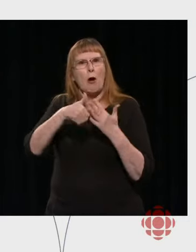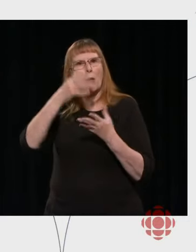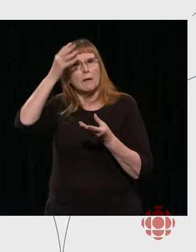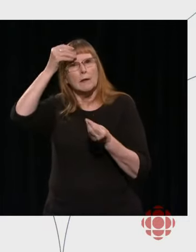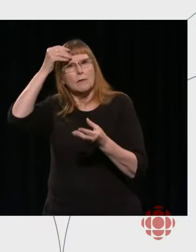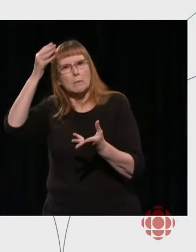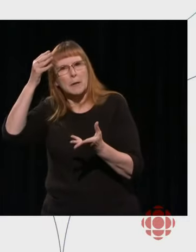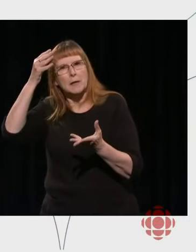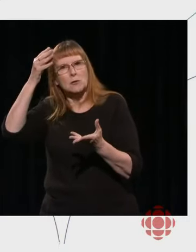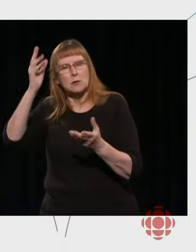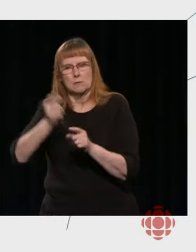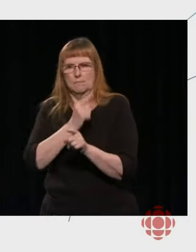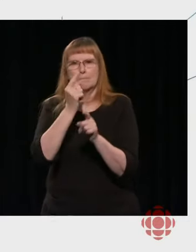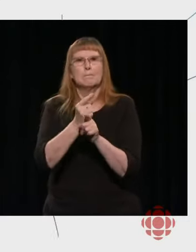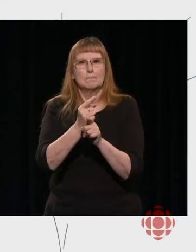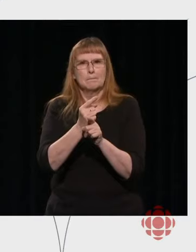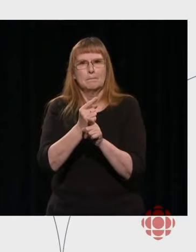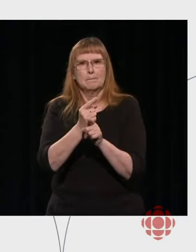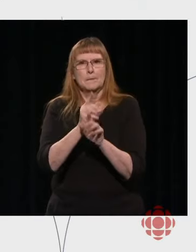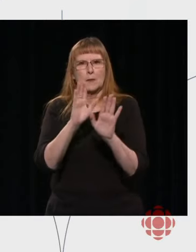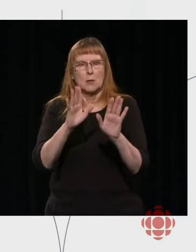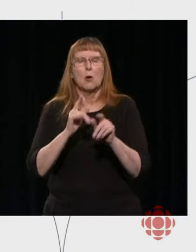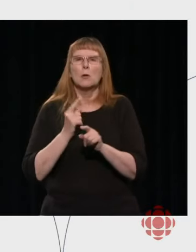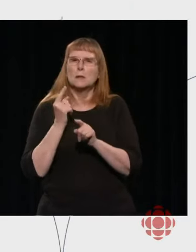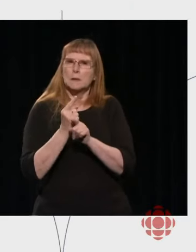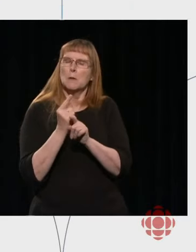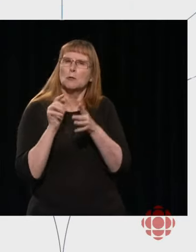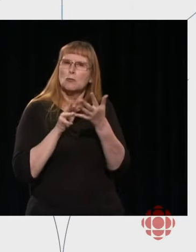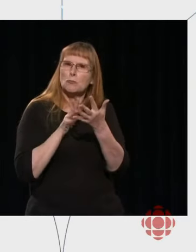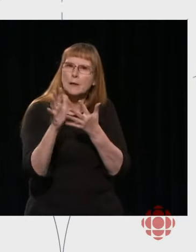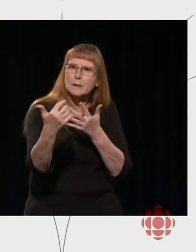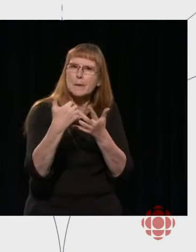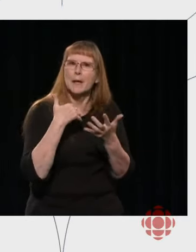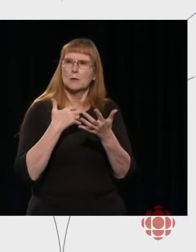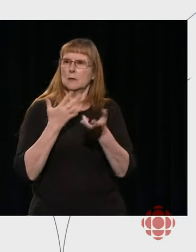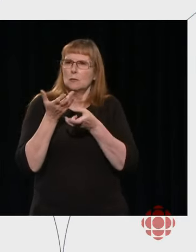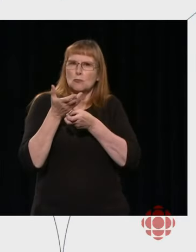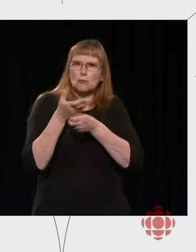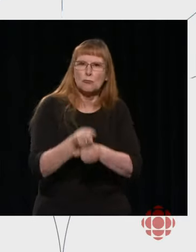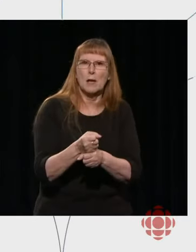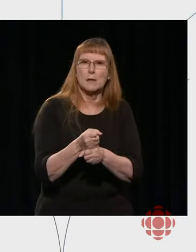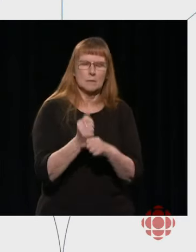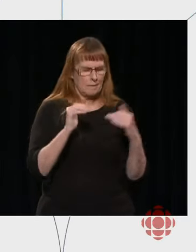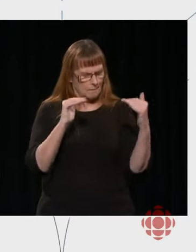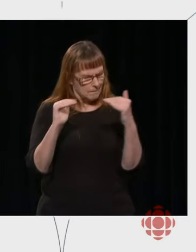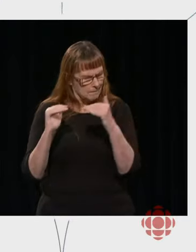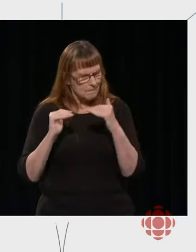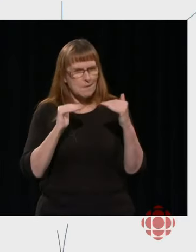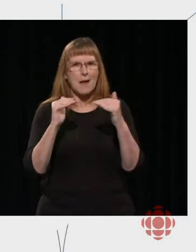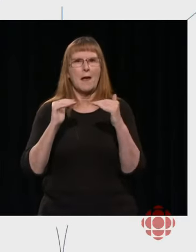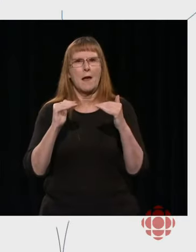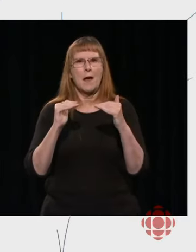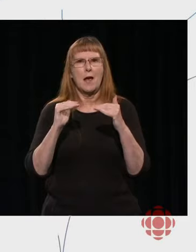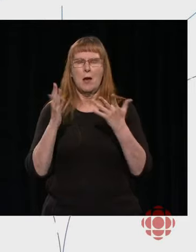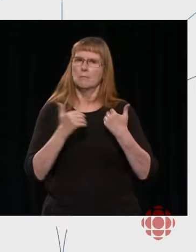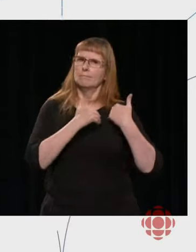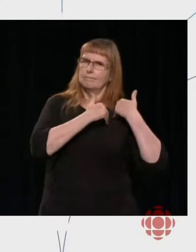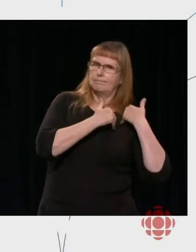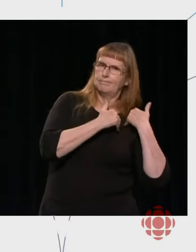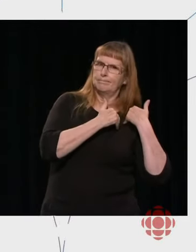keep the transparency, the reliability, the trustworthiness, the fair, balanced, and accountable